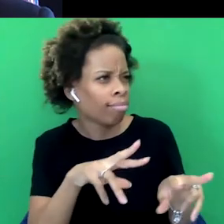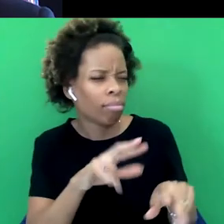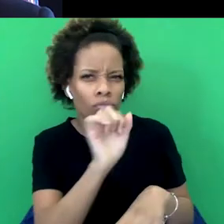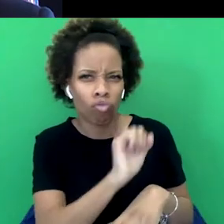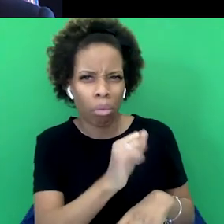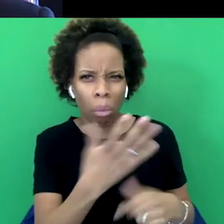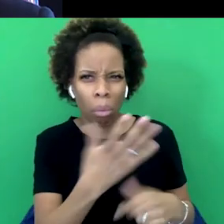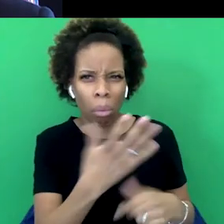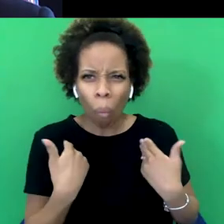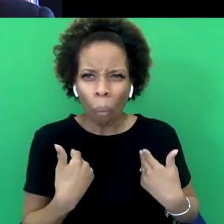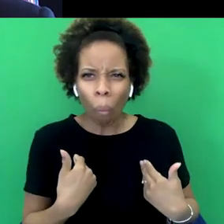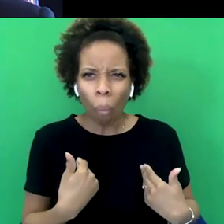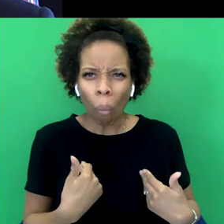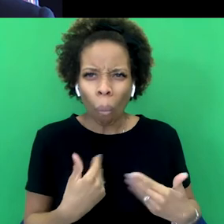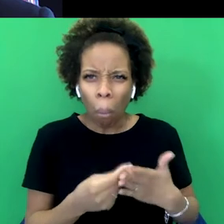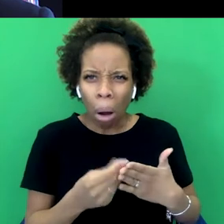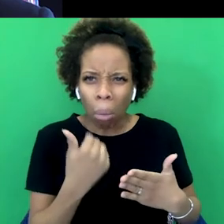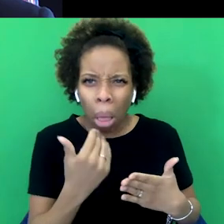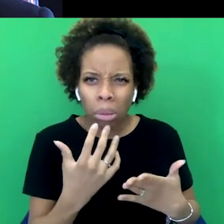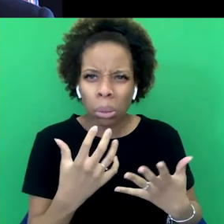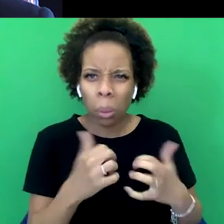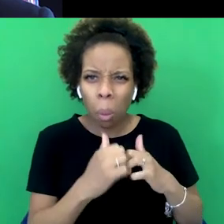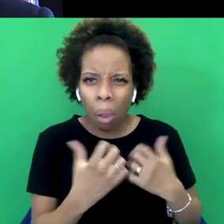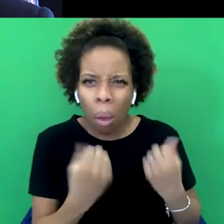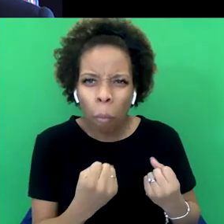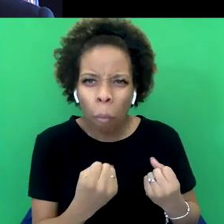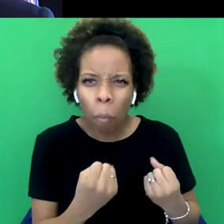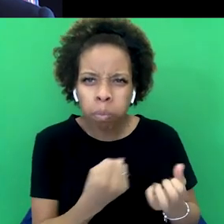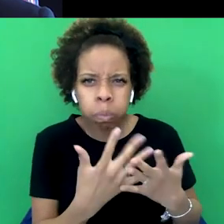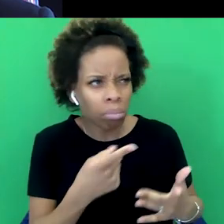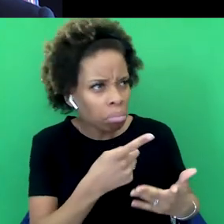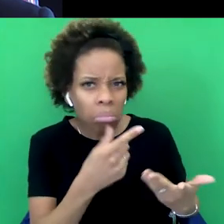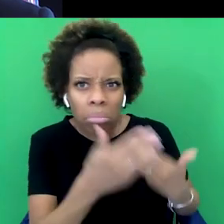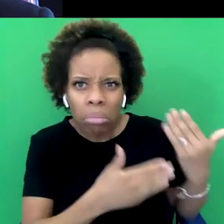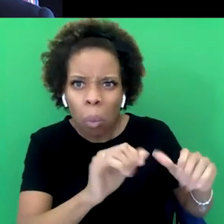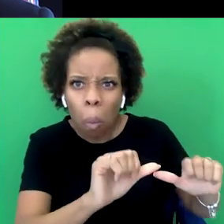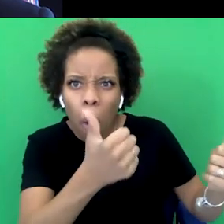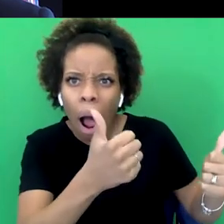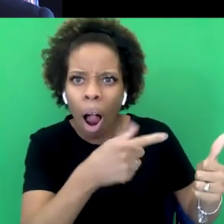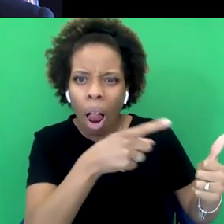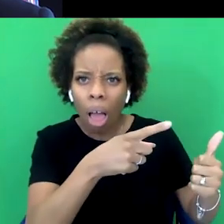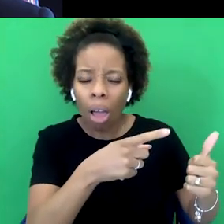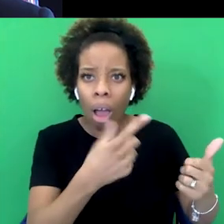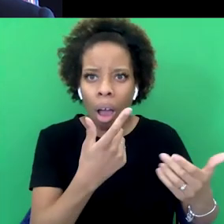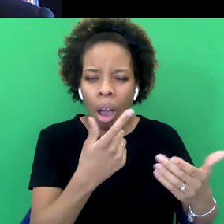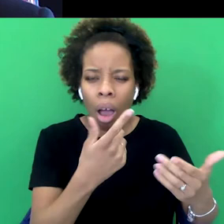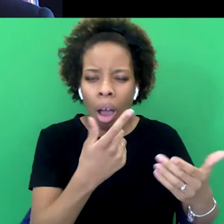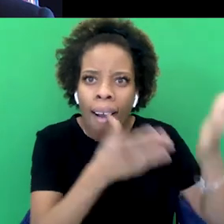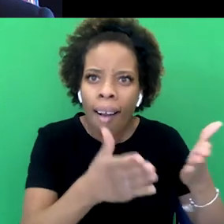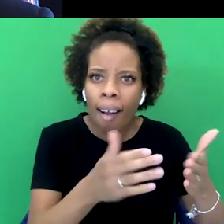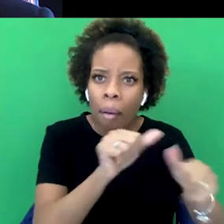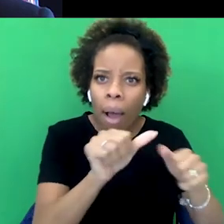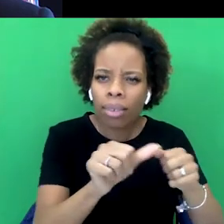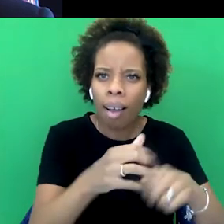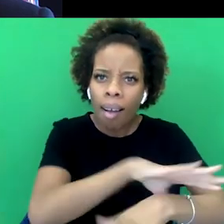they must have done something right. They must be inherently much more enterprising. They must be, you kind of,